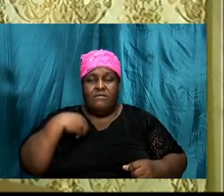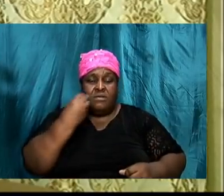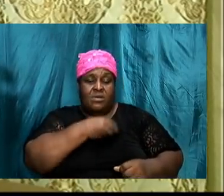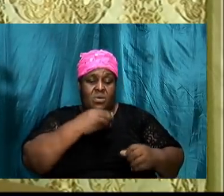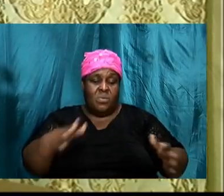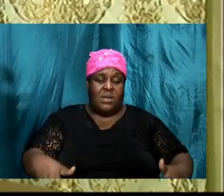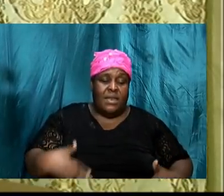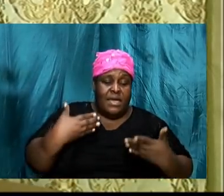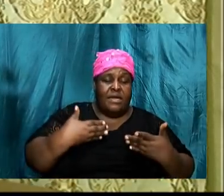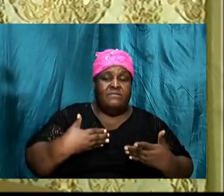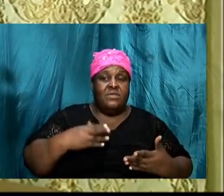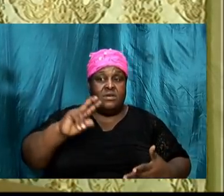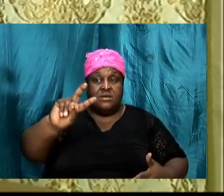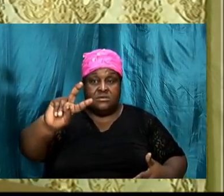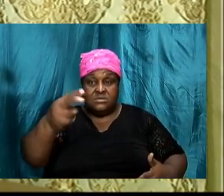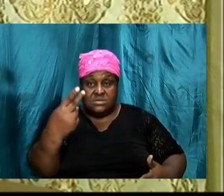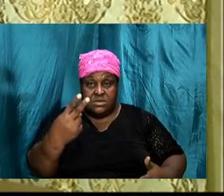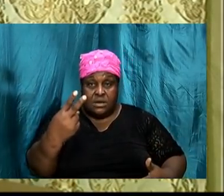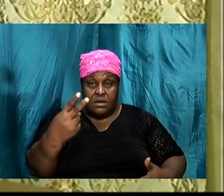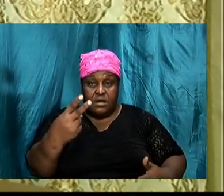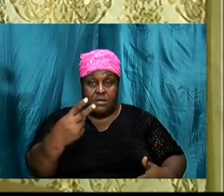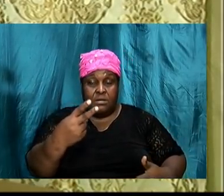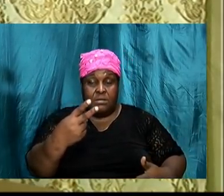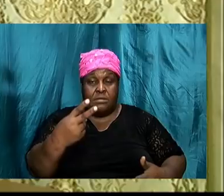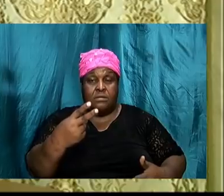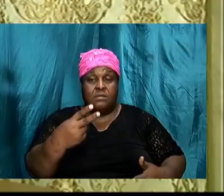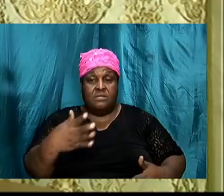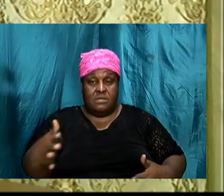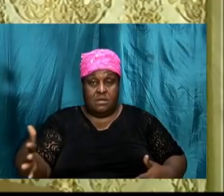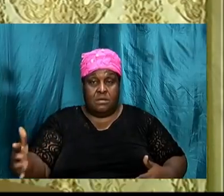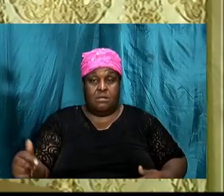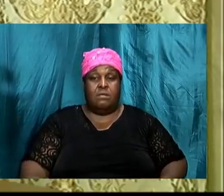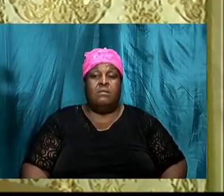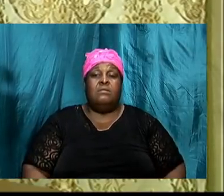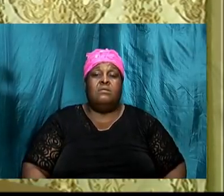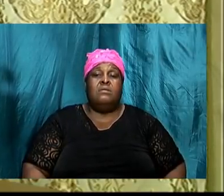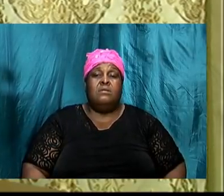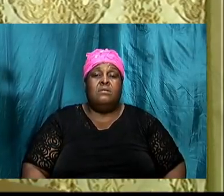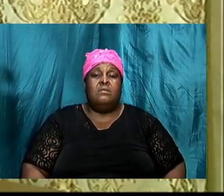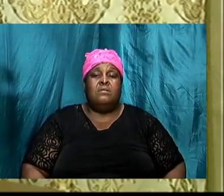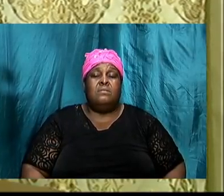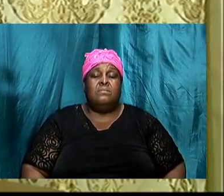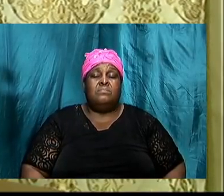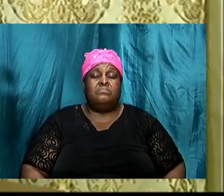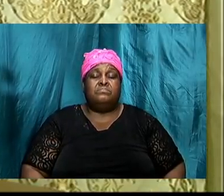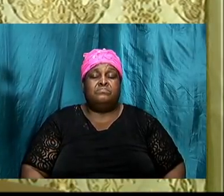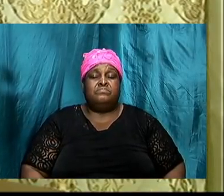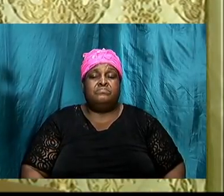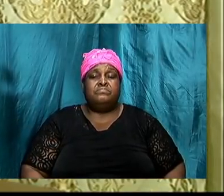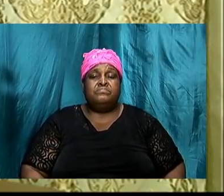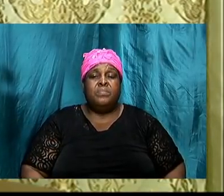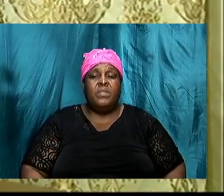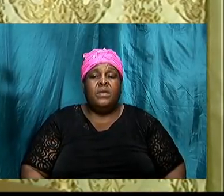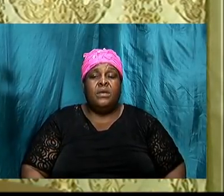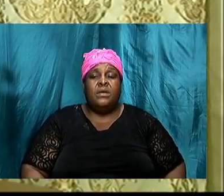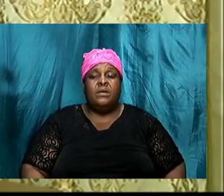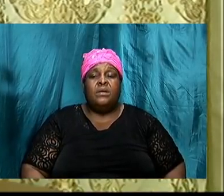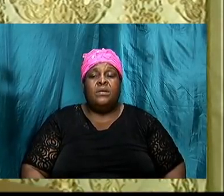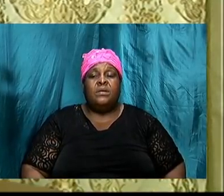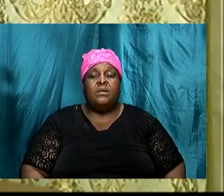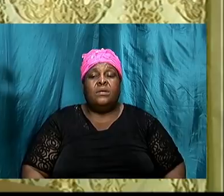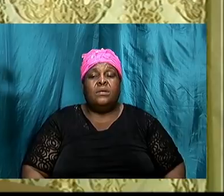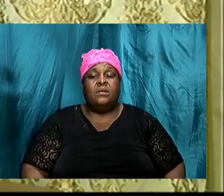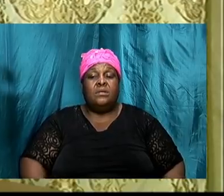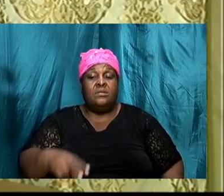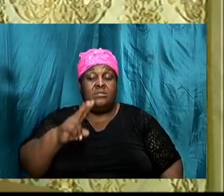point I'm making here is that the key to discovering God's will for our life hinges on